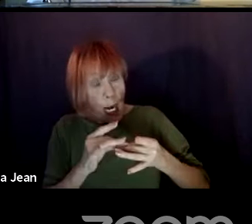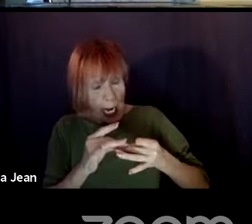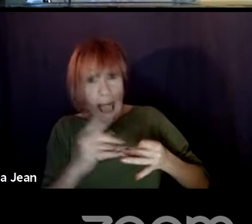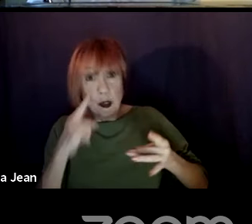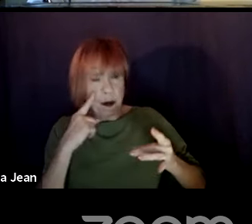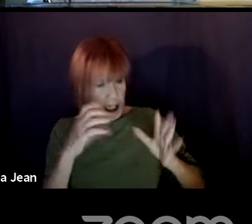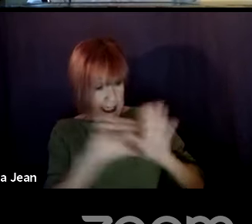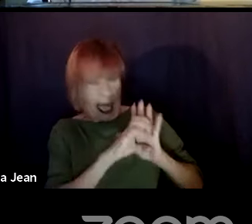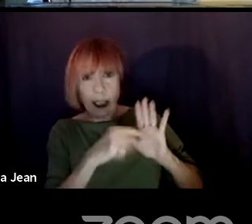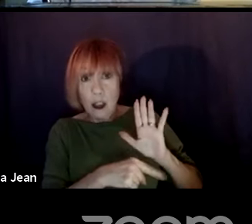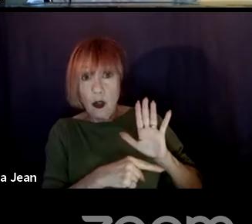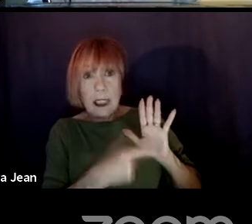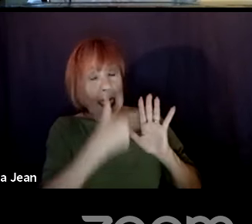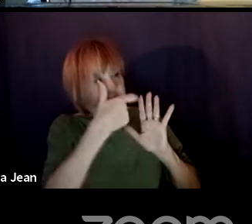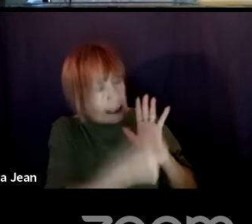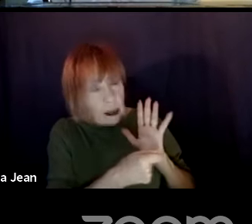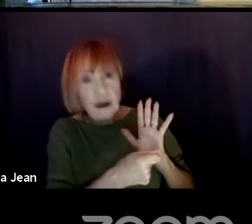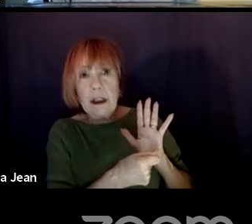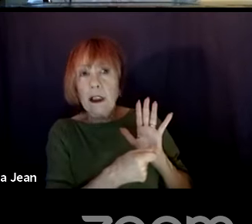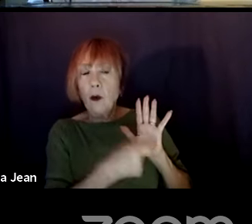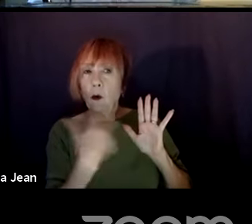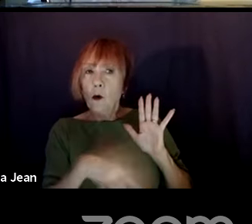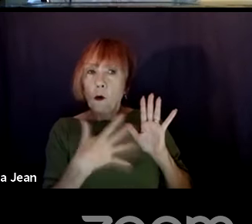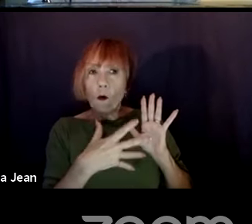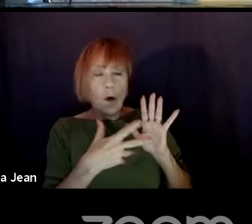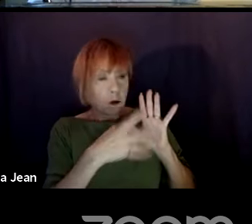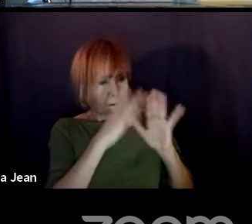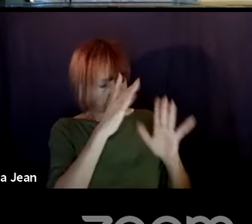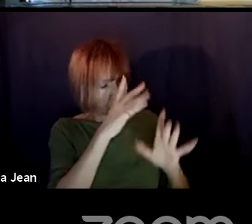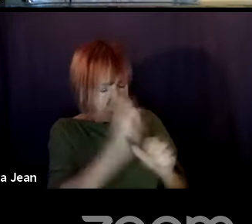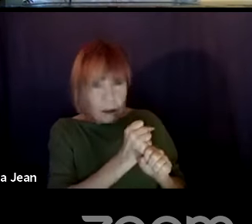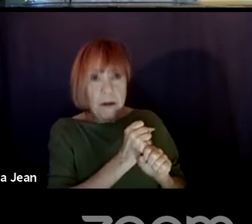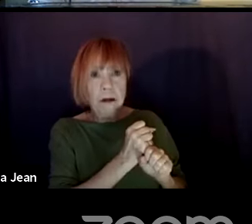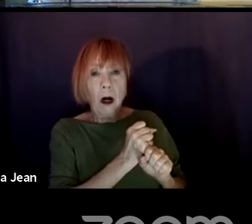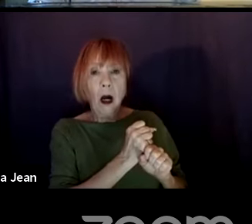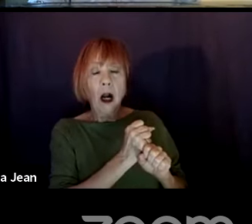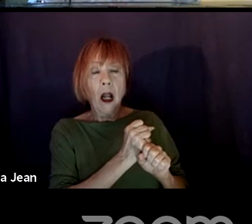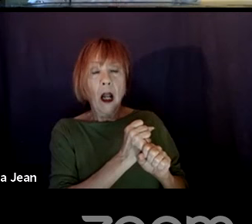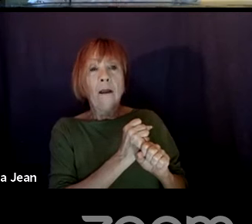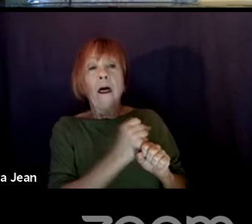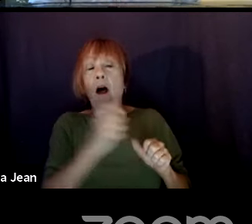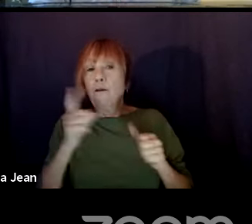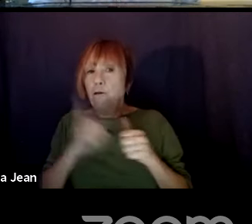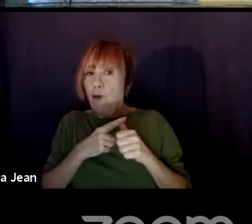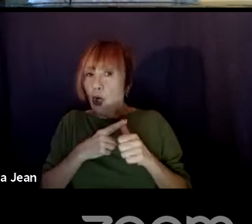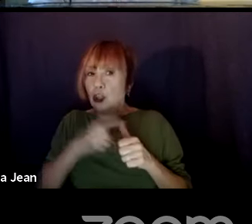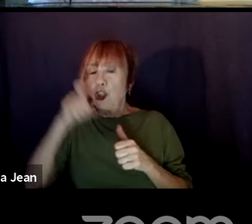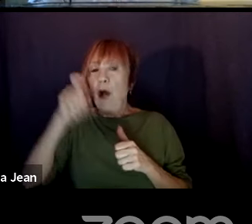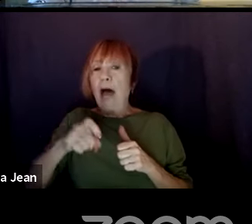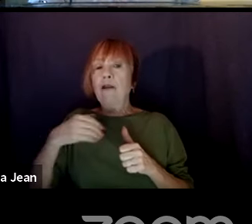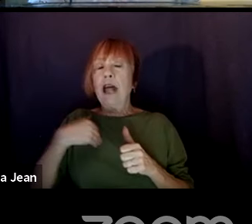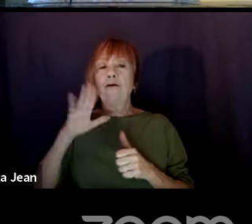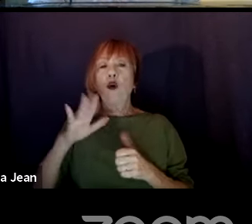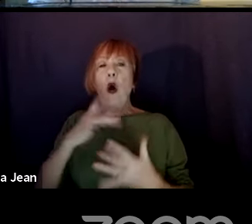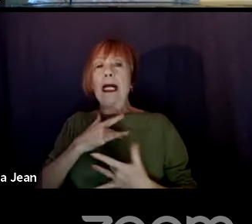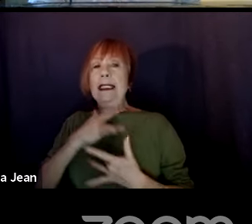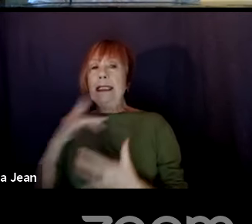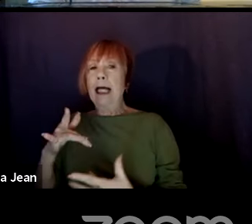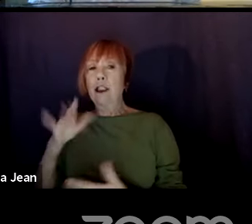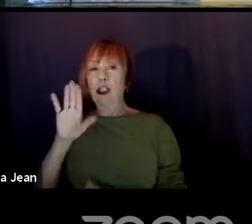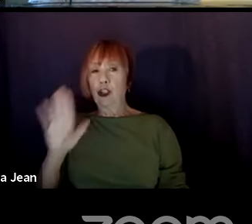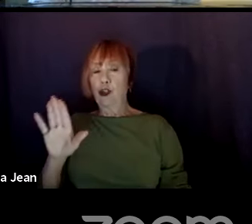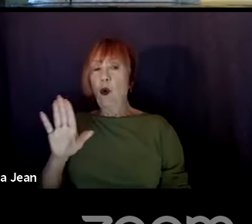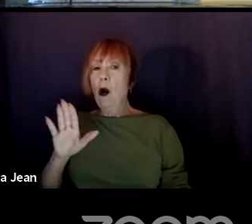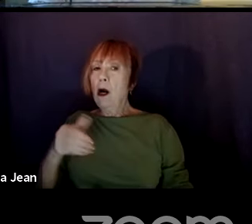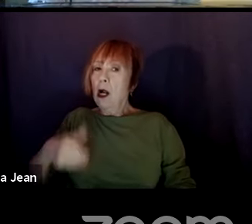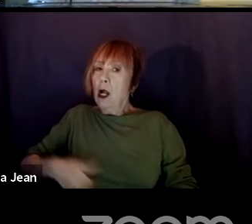you really have to make sure that your, I think your intentions, first of all, are pure. And let me just say that because a lot of times when people write outside